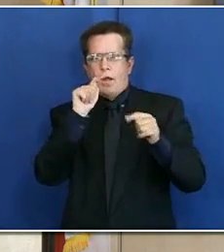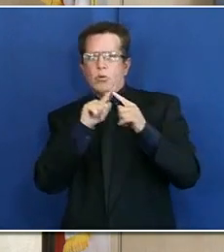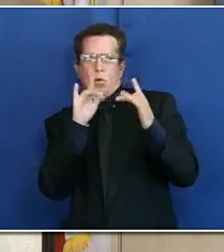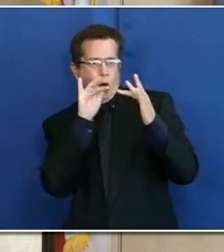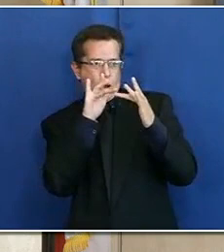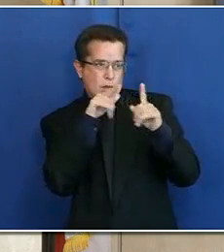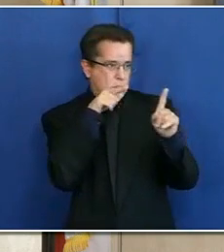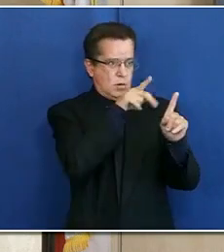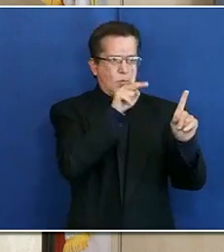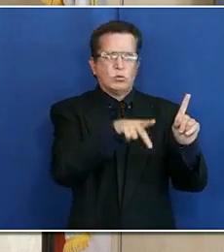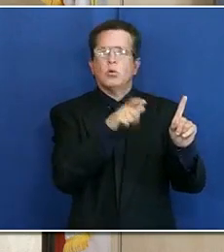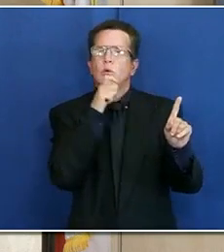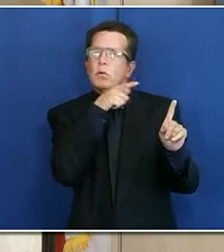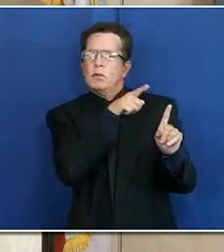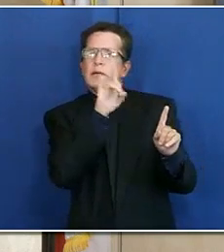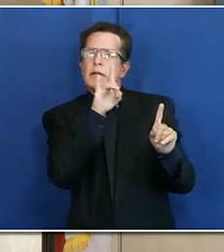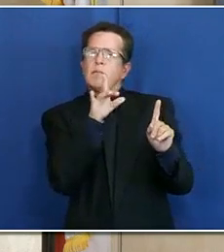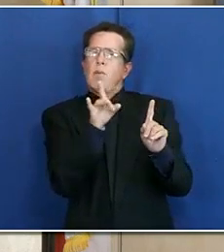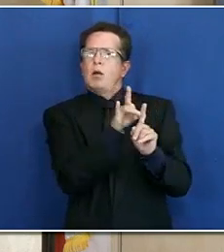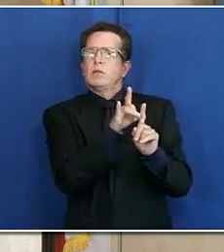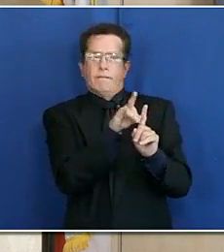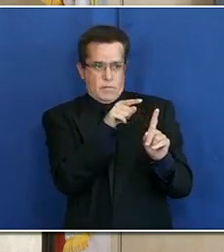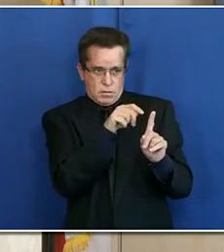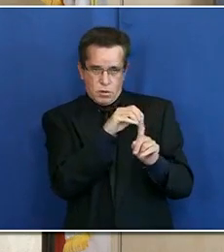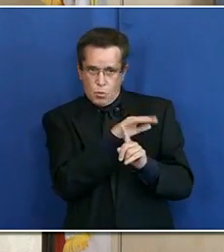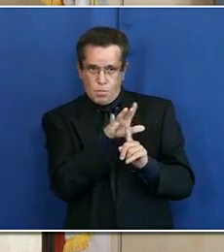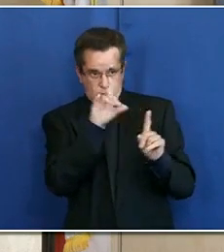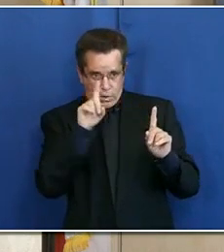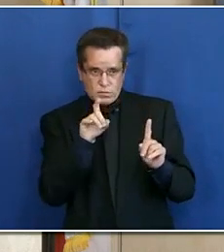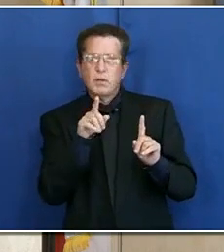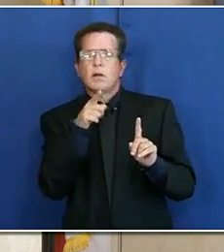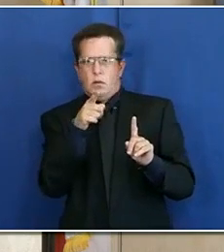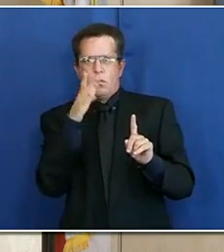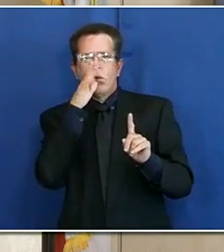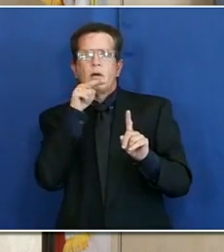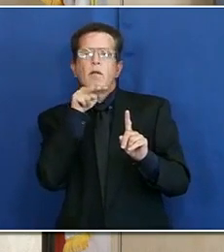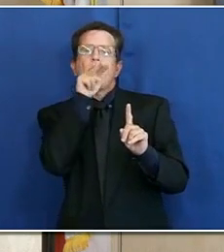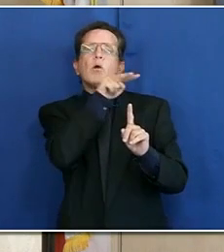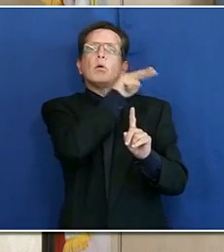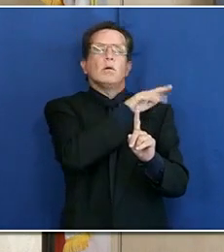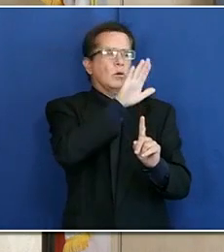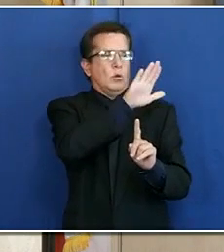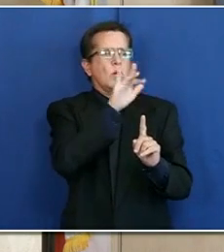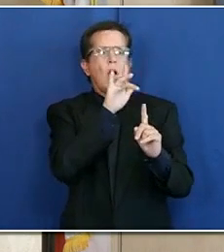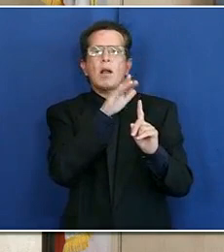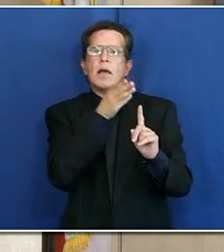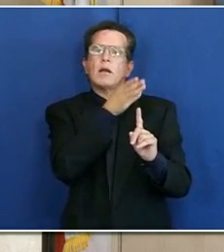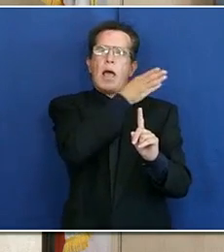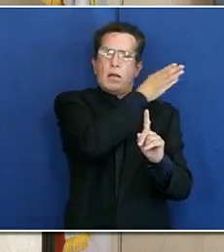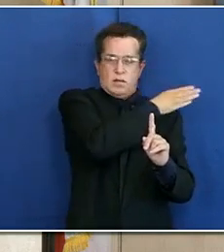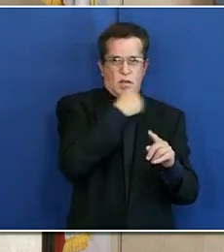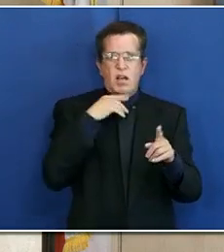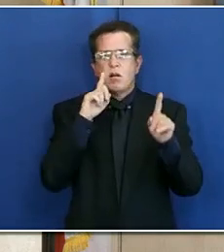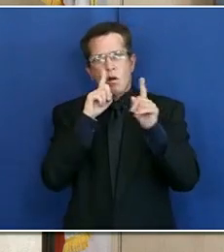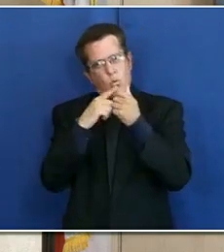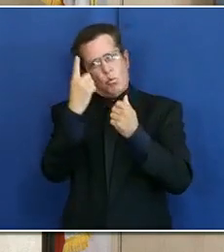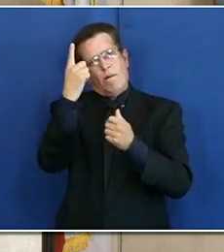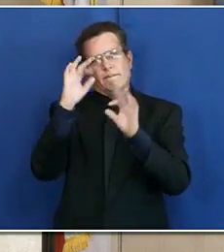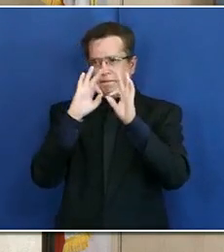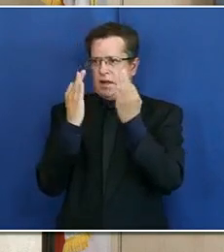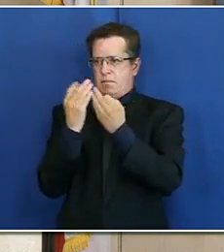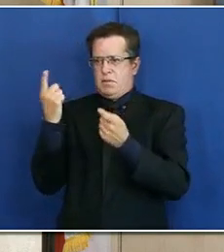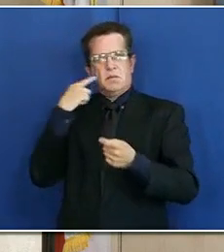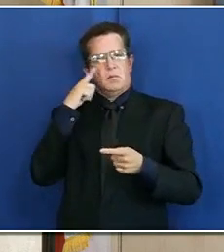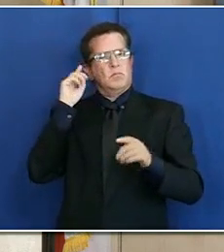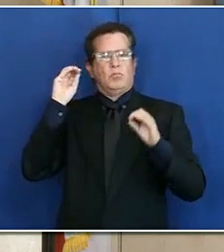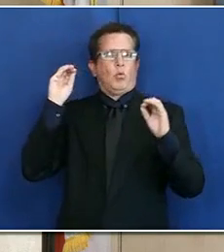who tests positive for COVID-19 and then follow up with their close contacts. However, we spoke with a family that said they were never contacted